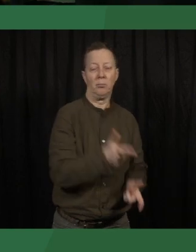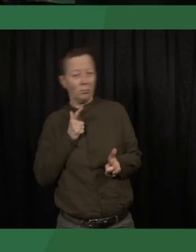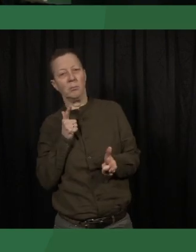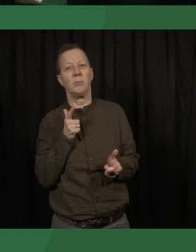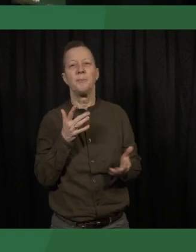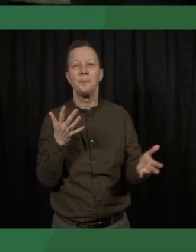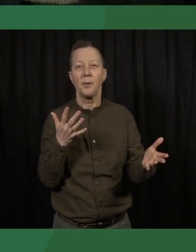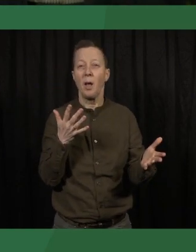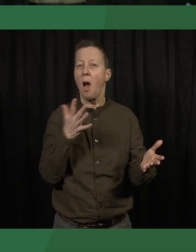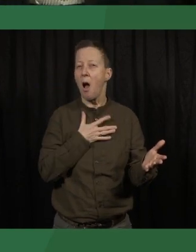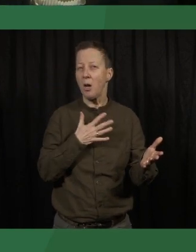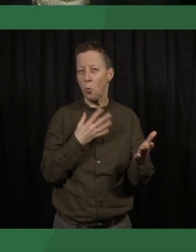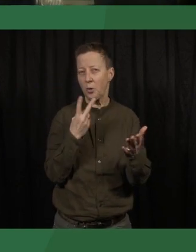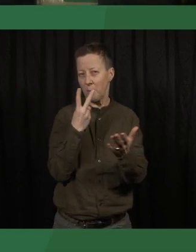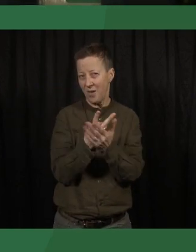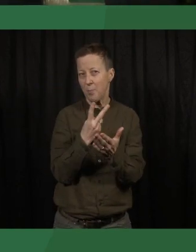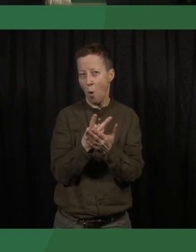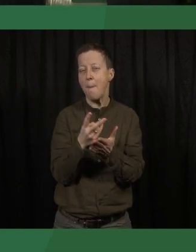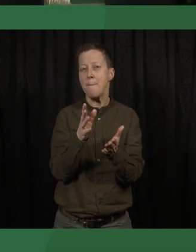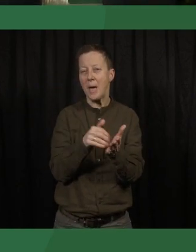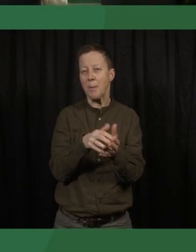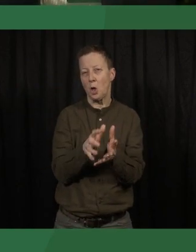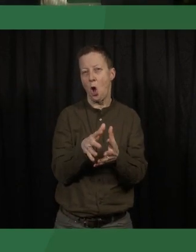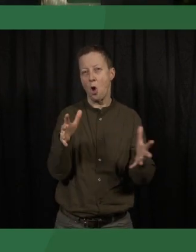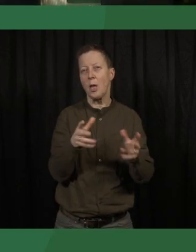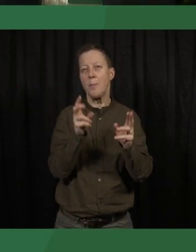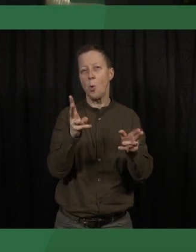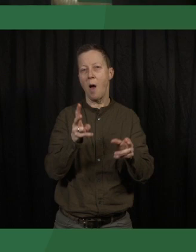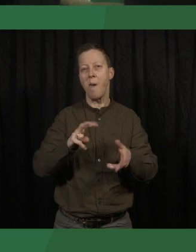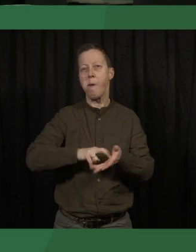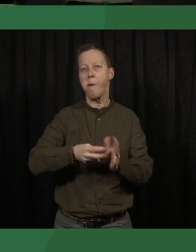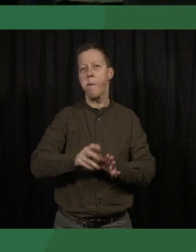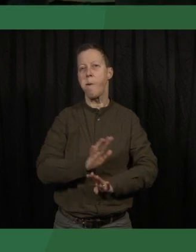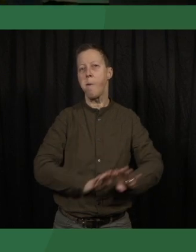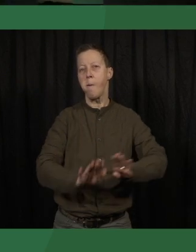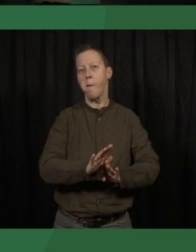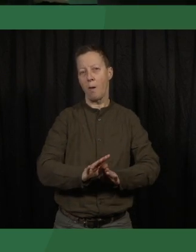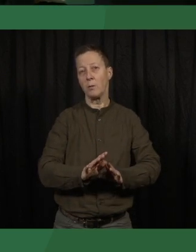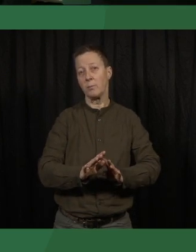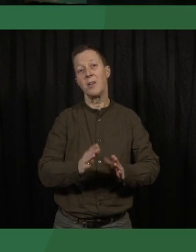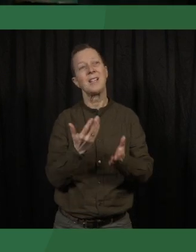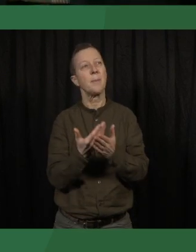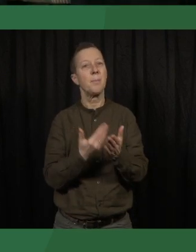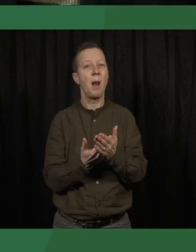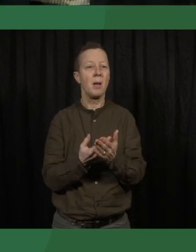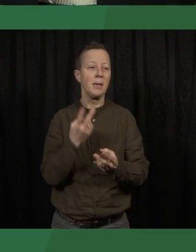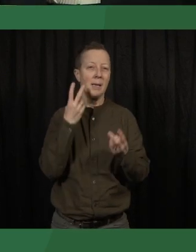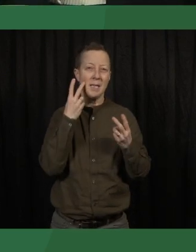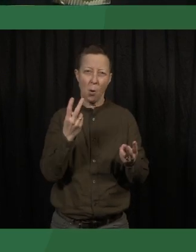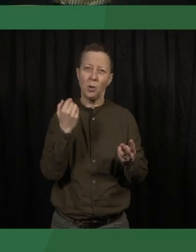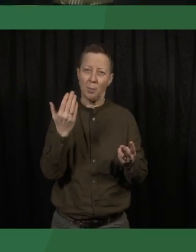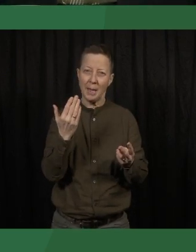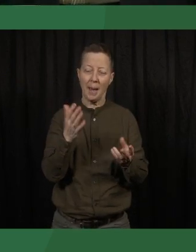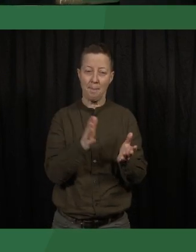indications of a growing use of covert tactics. For example, it seems to have become